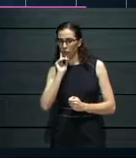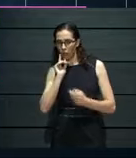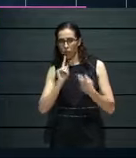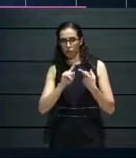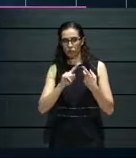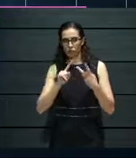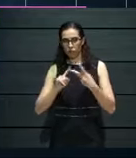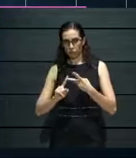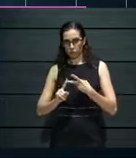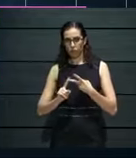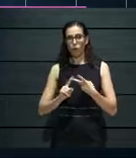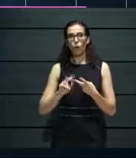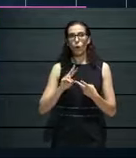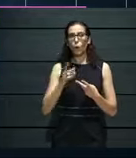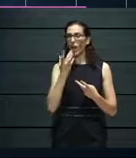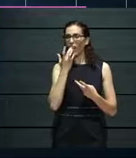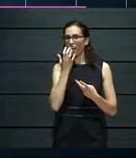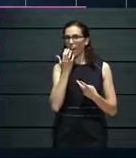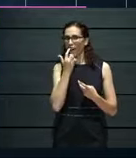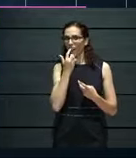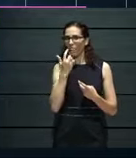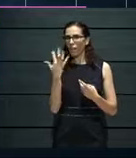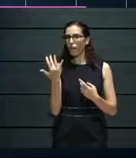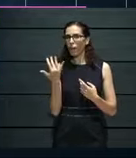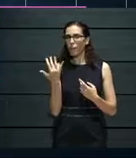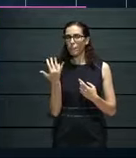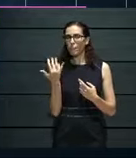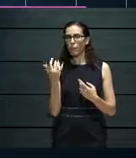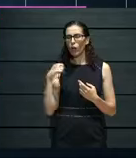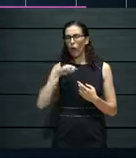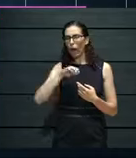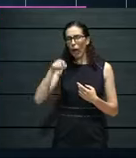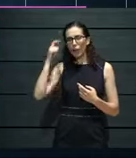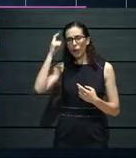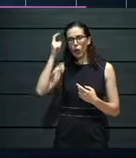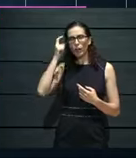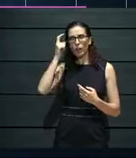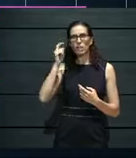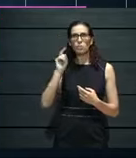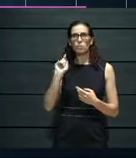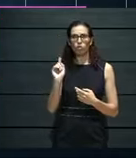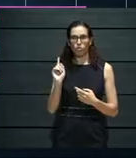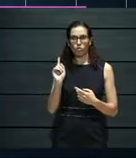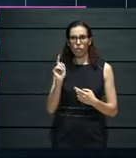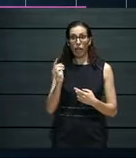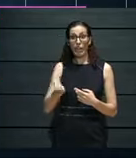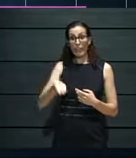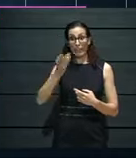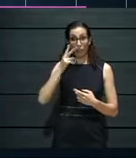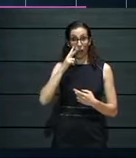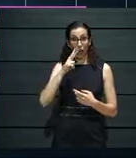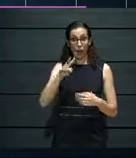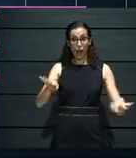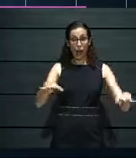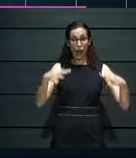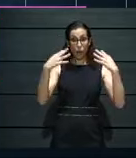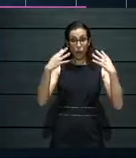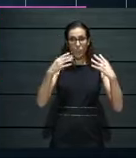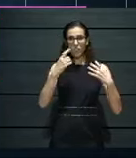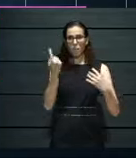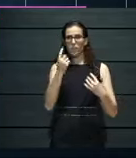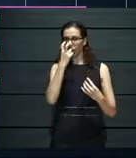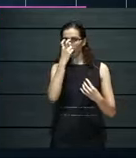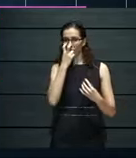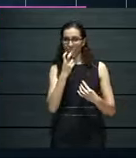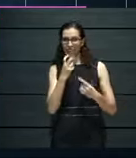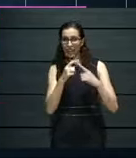factor here. We were under the impression that Anafest was followed mostly by, um, the older generation. But